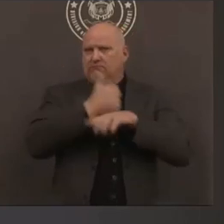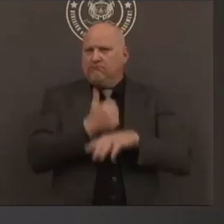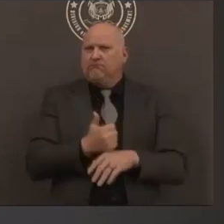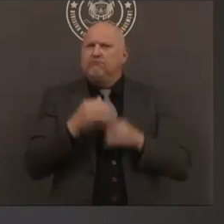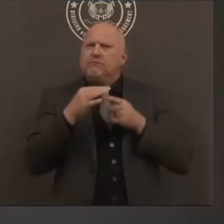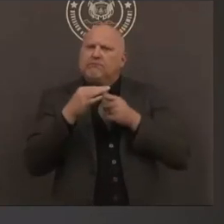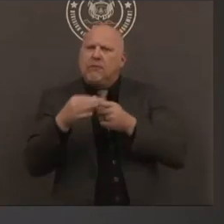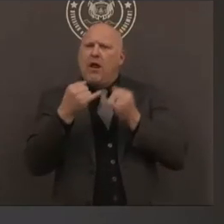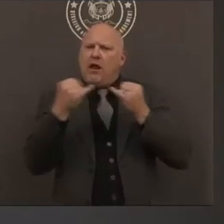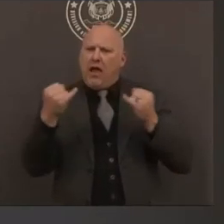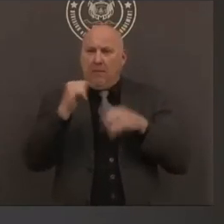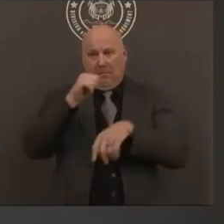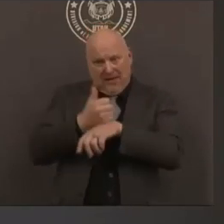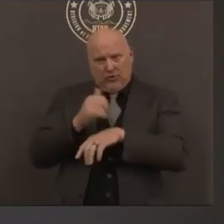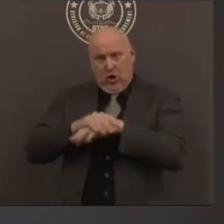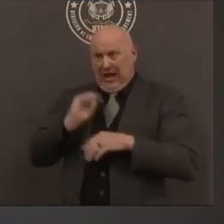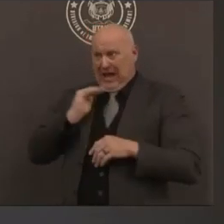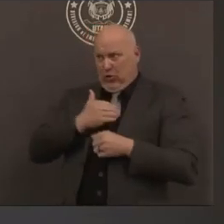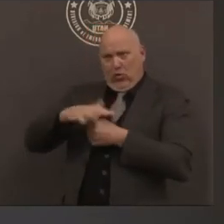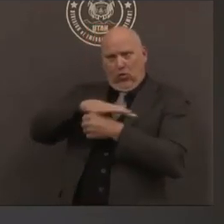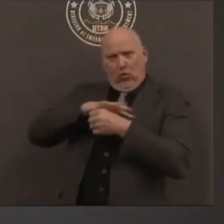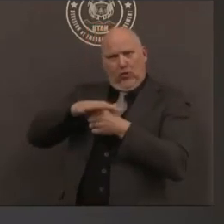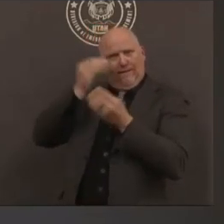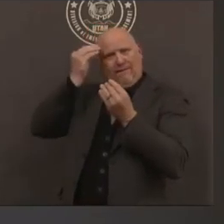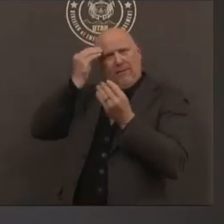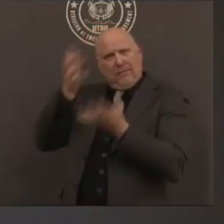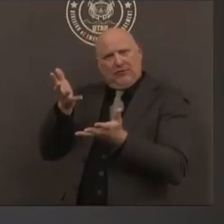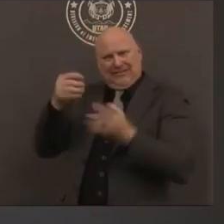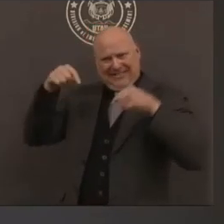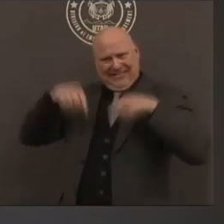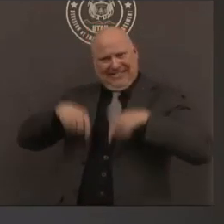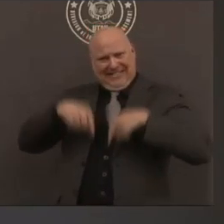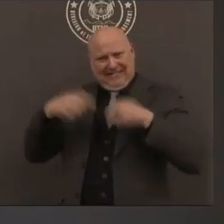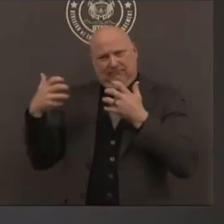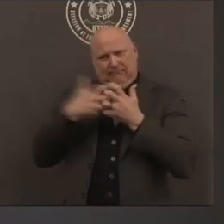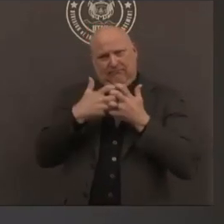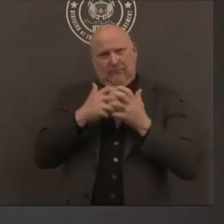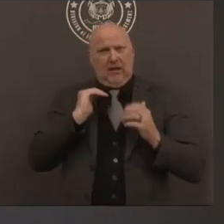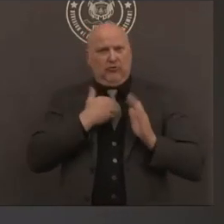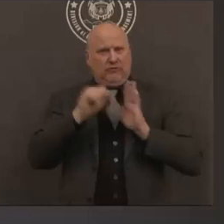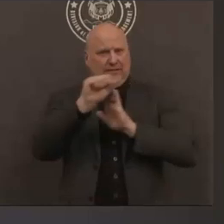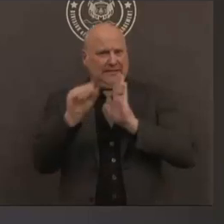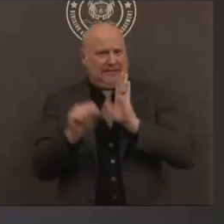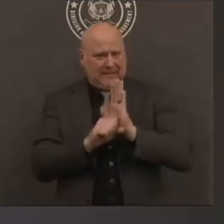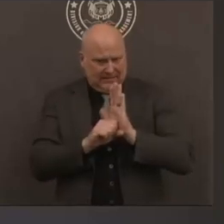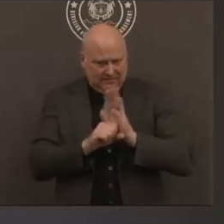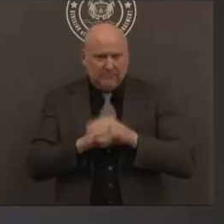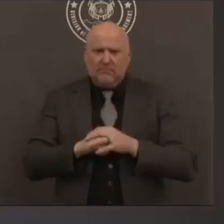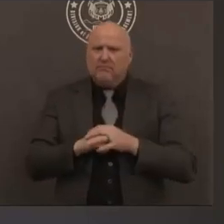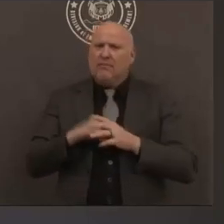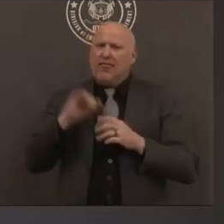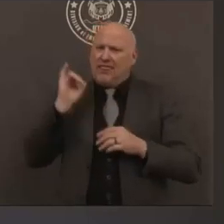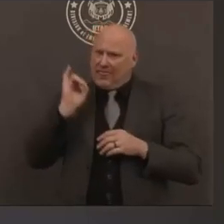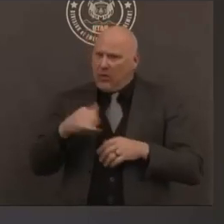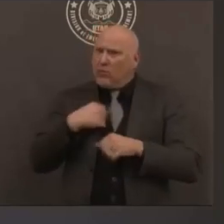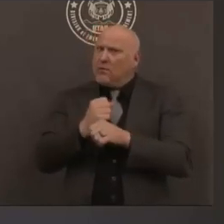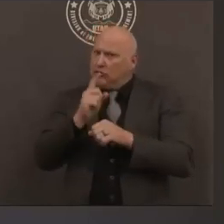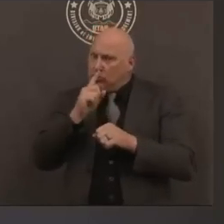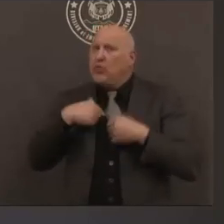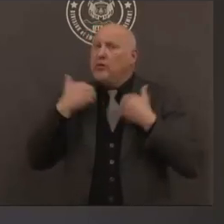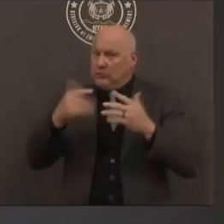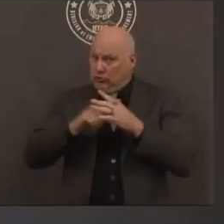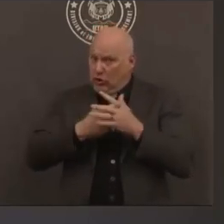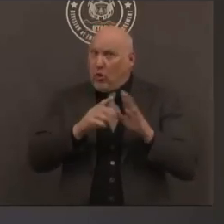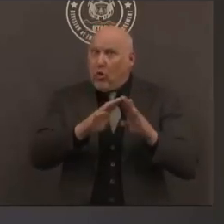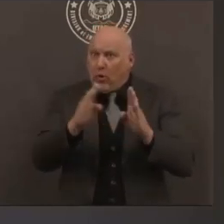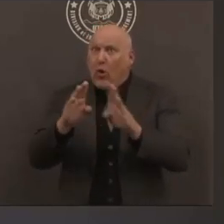outbreak and how it's going here in utah so that we can safely open up the economy in a staged approach um so that we can constantly